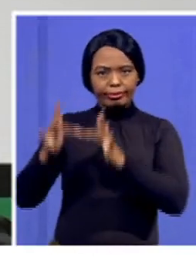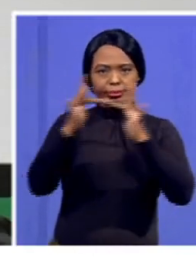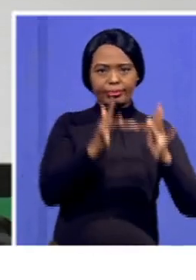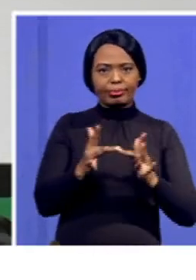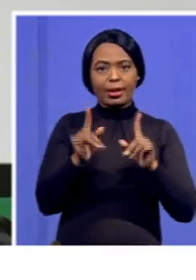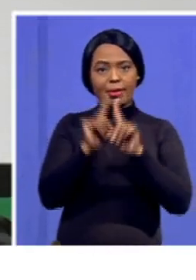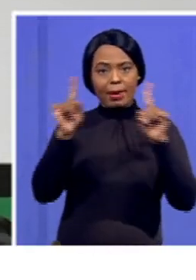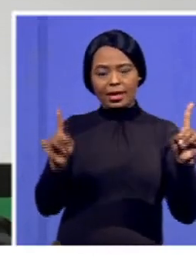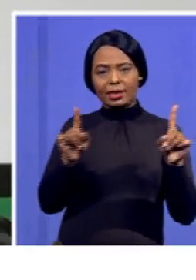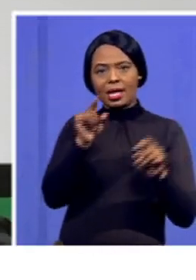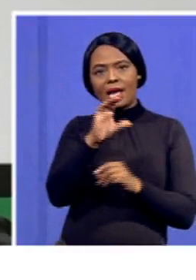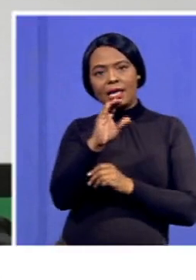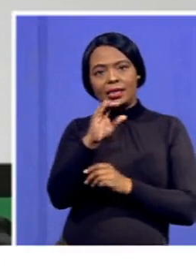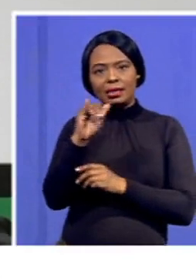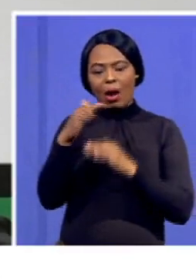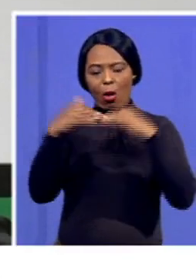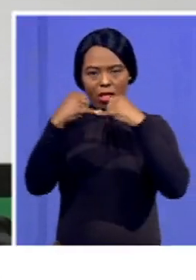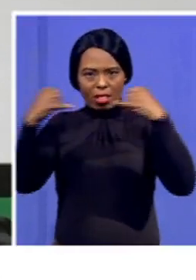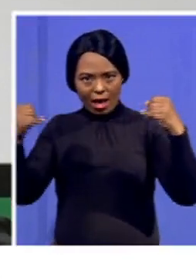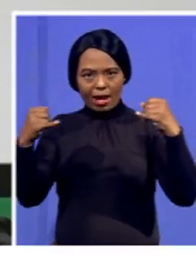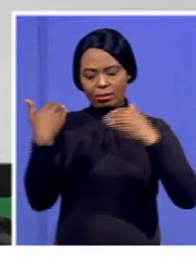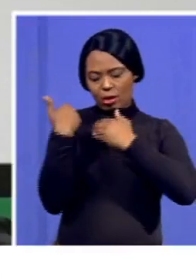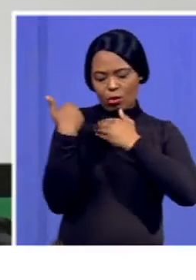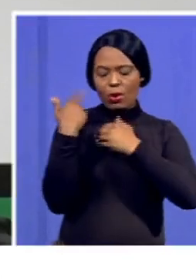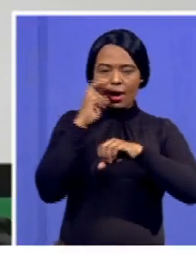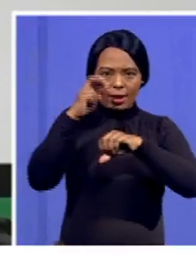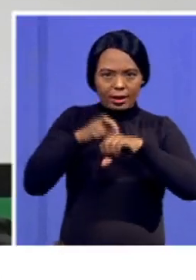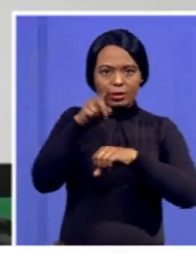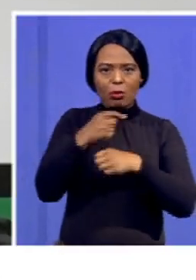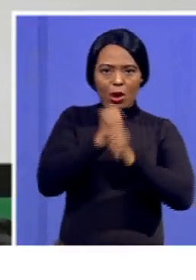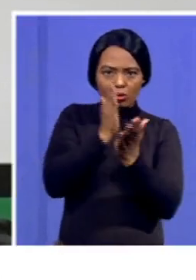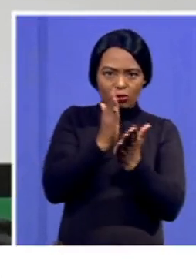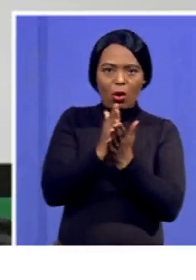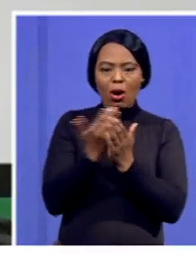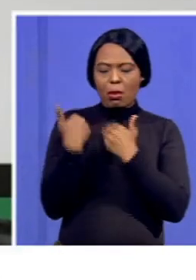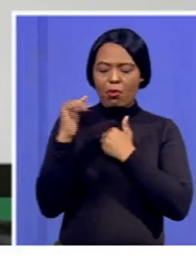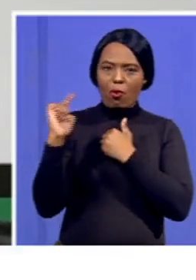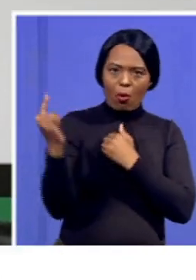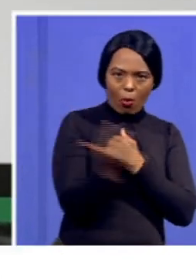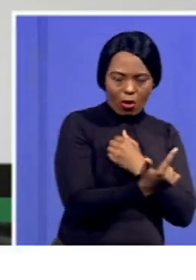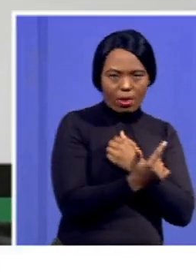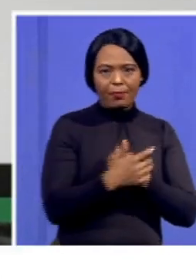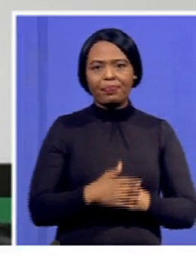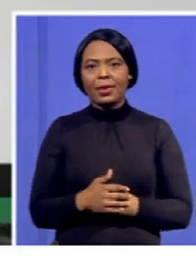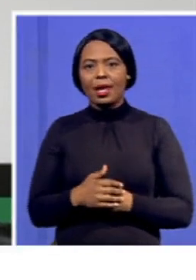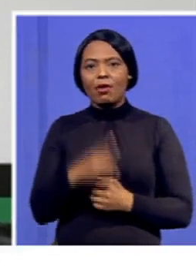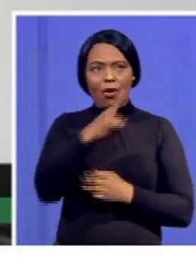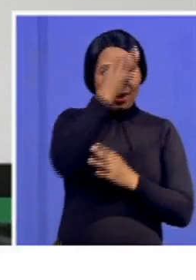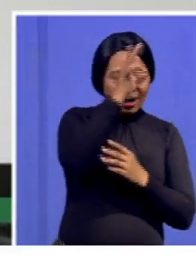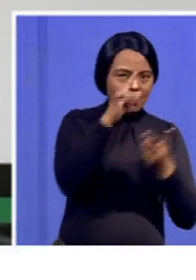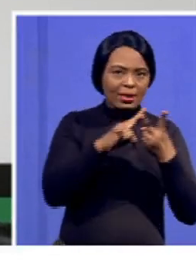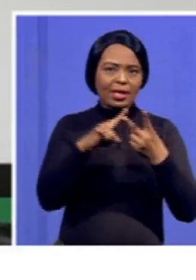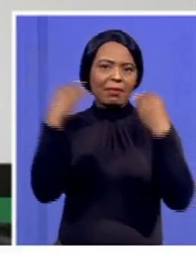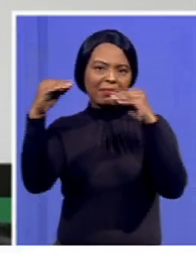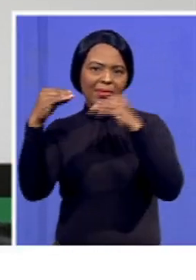protection of personal data, government databases and state-owned entities. On green economy, economic development